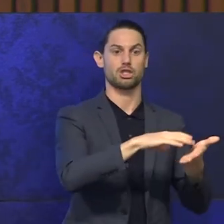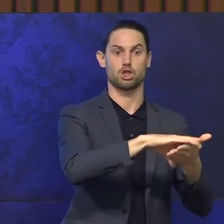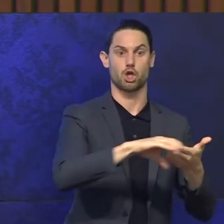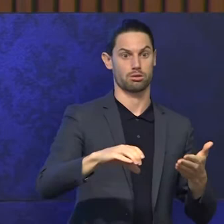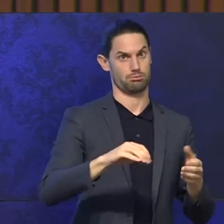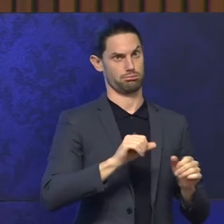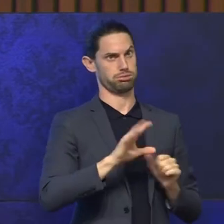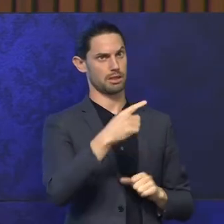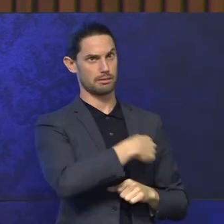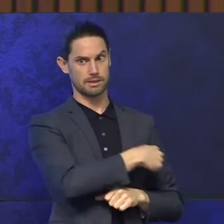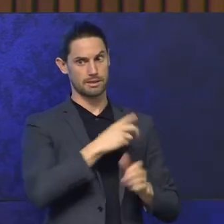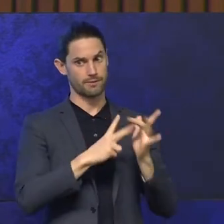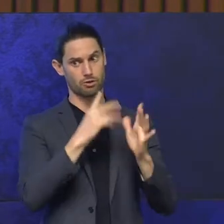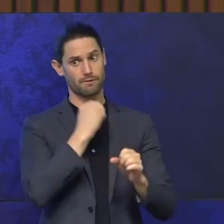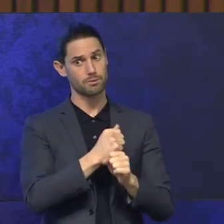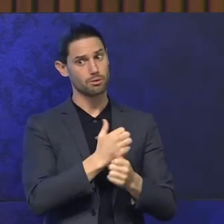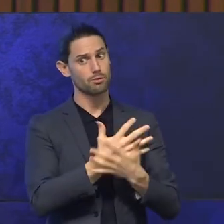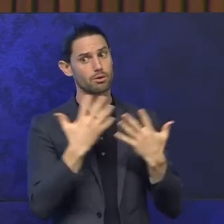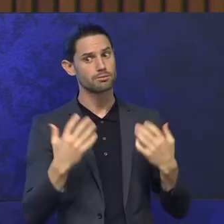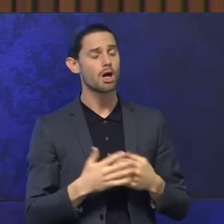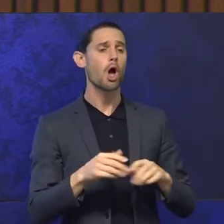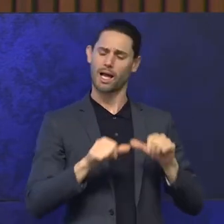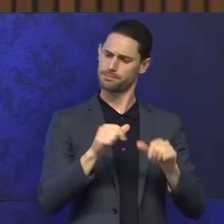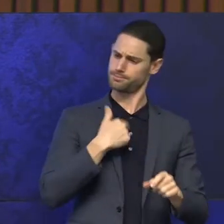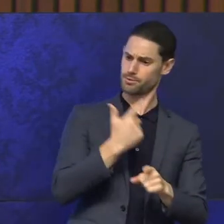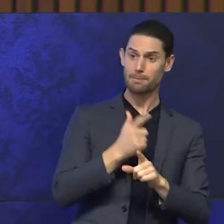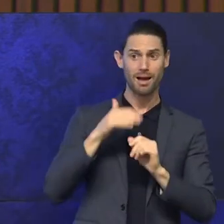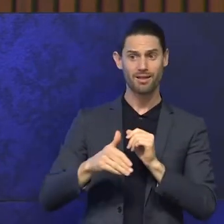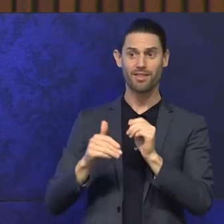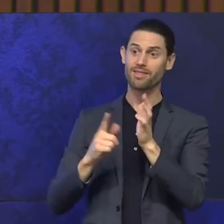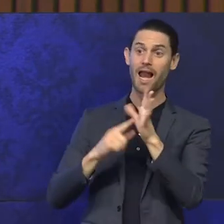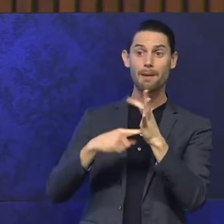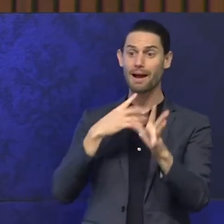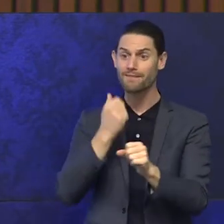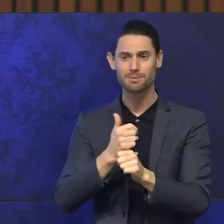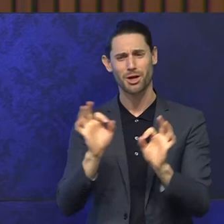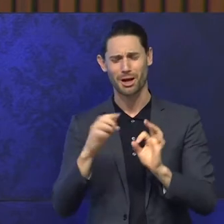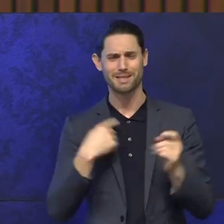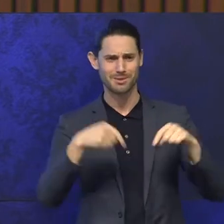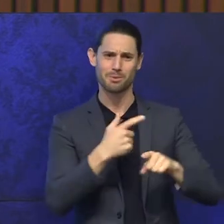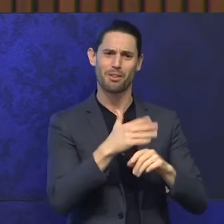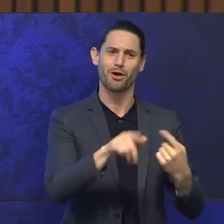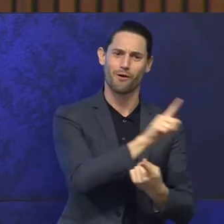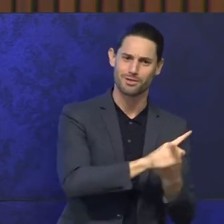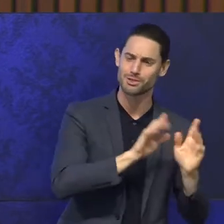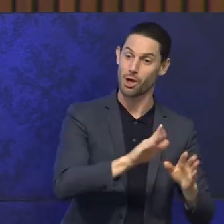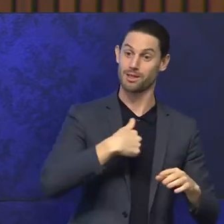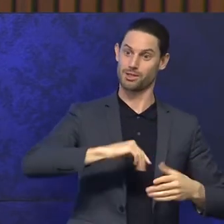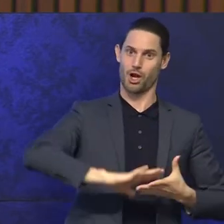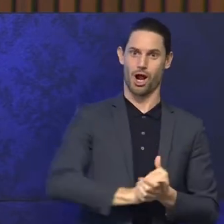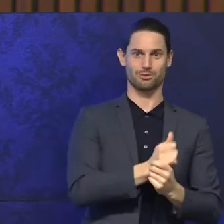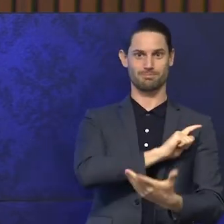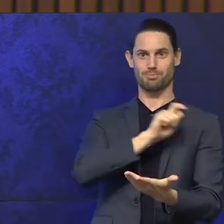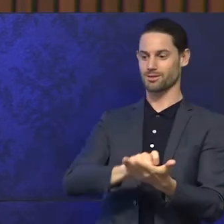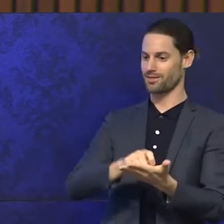the sector. But this isn't about the Labor government of Victoria, it's really about the conference and we're delighted to be the sponsor of the